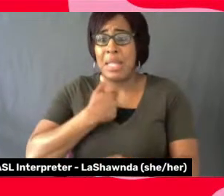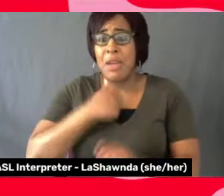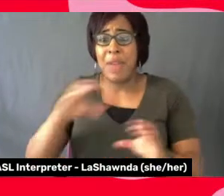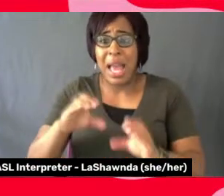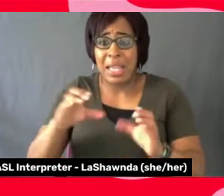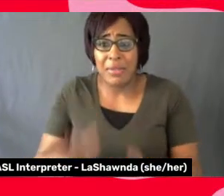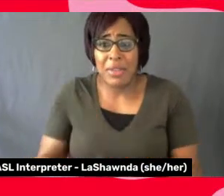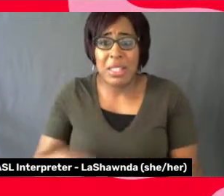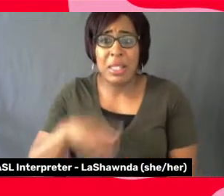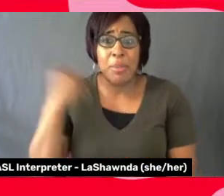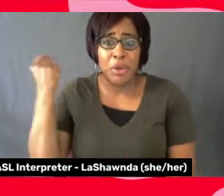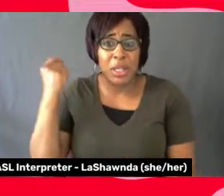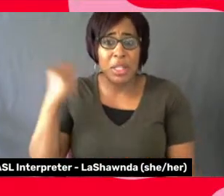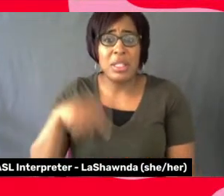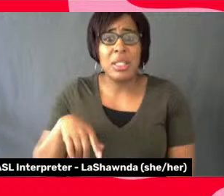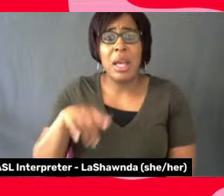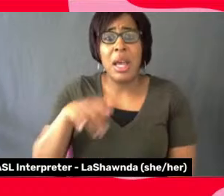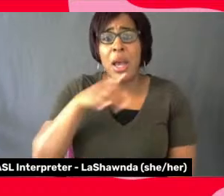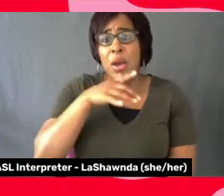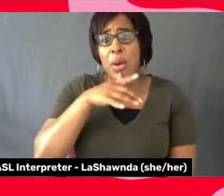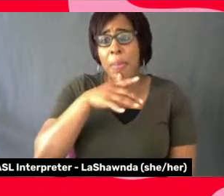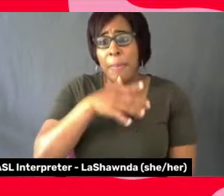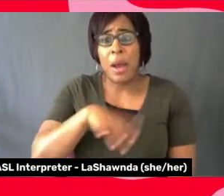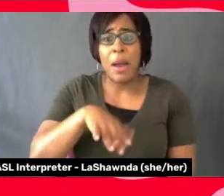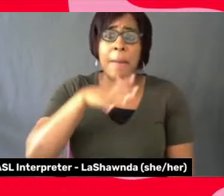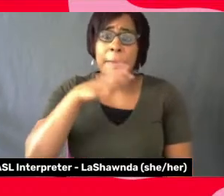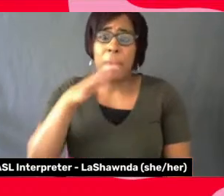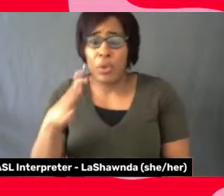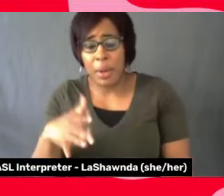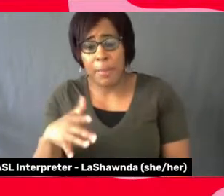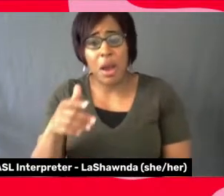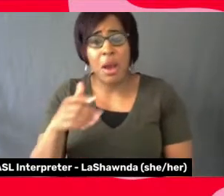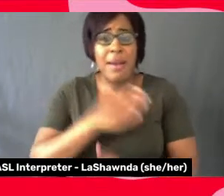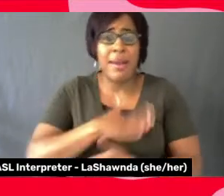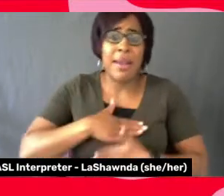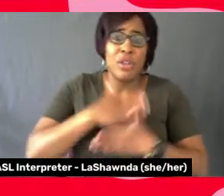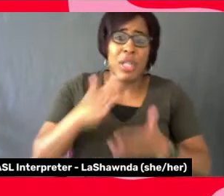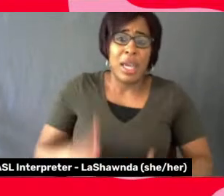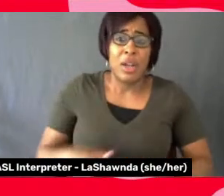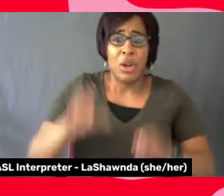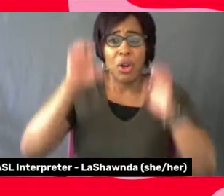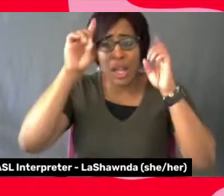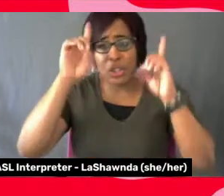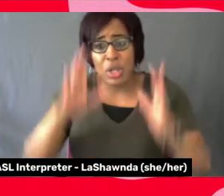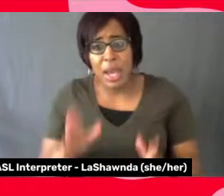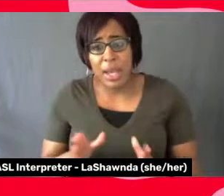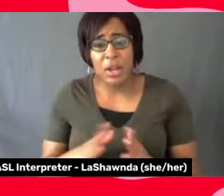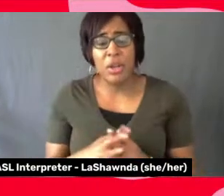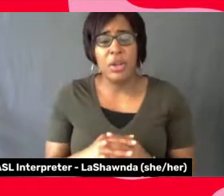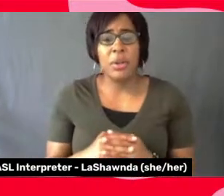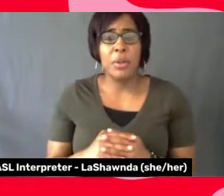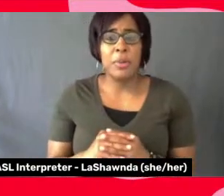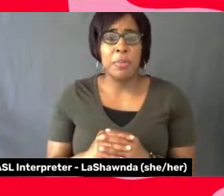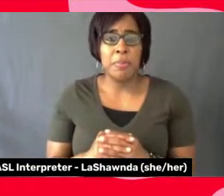a grandma, a mama, entertainer, educator, and